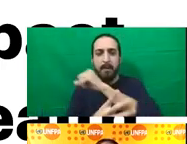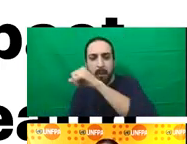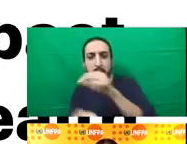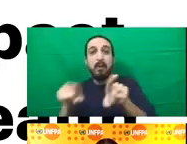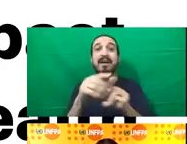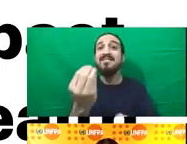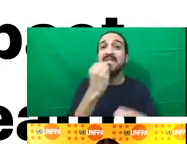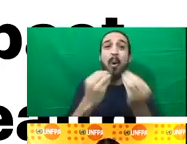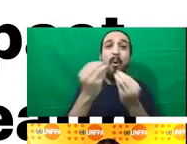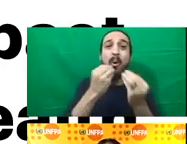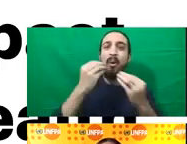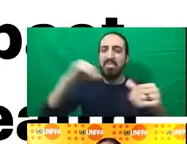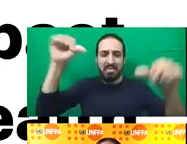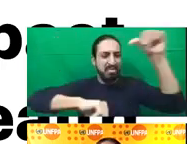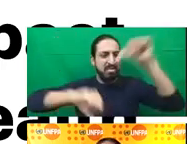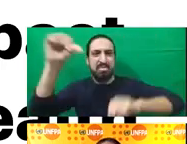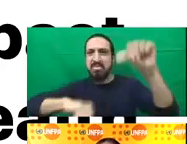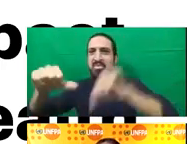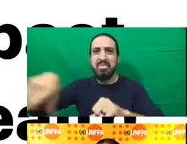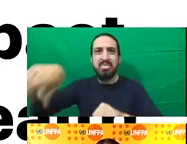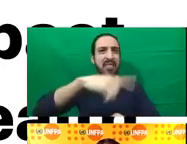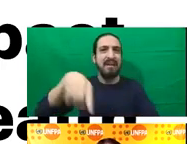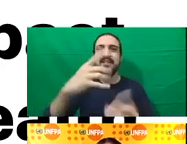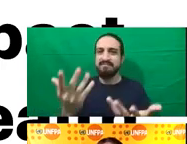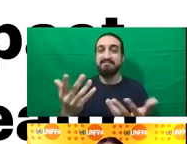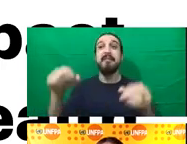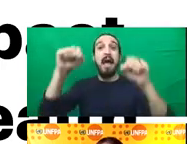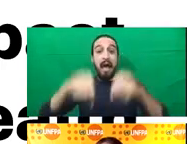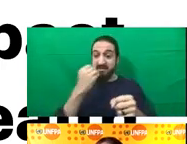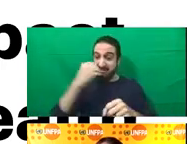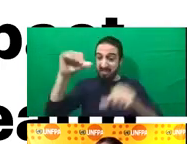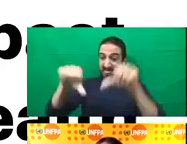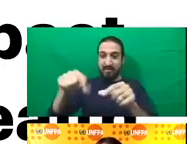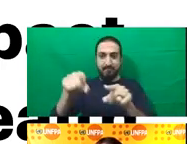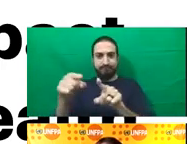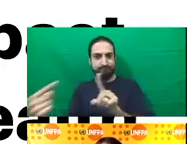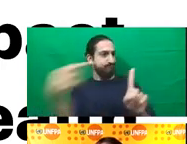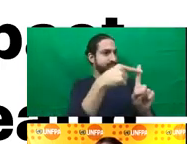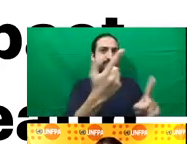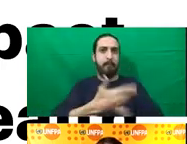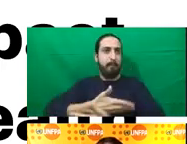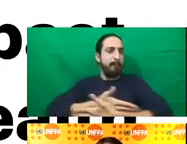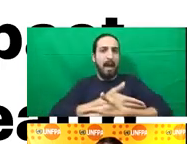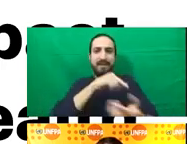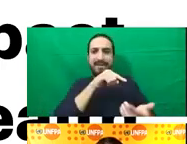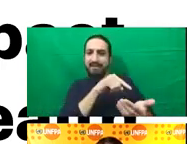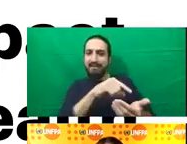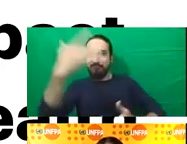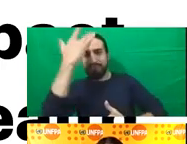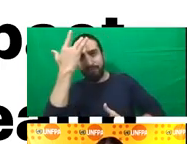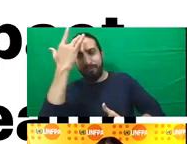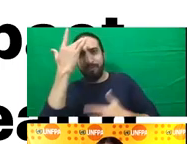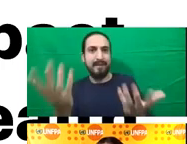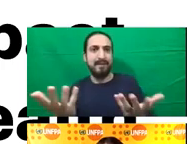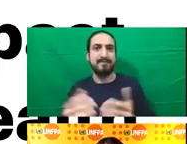make us a call to action. And the call to action is quite clear. Climate adaptation plans needs to consider vulnerability of